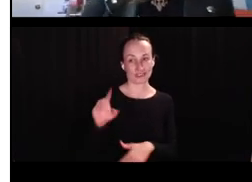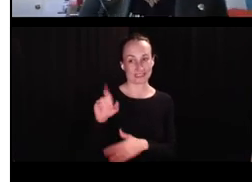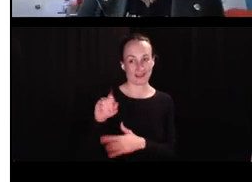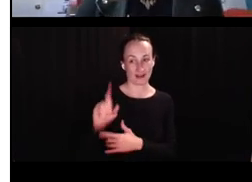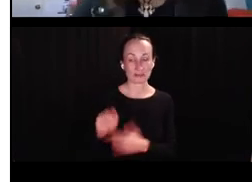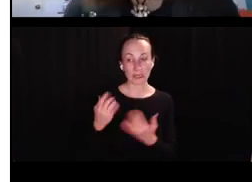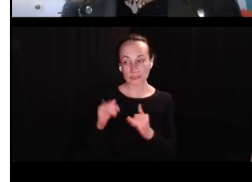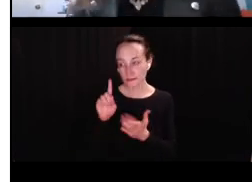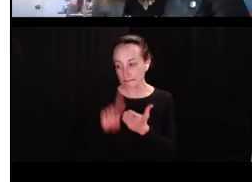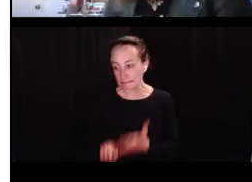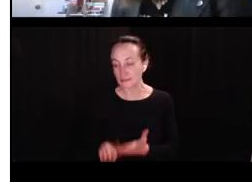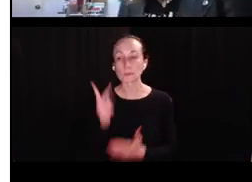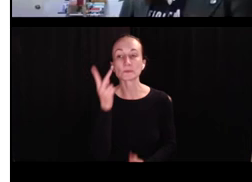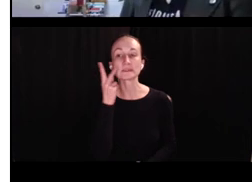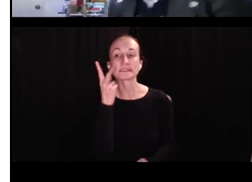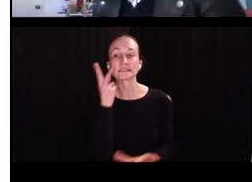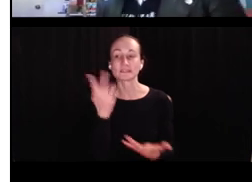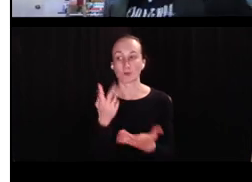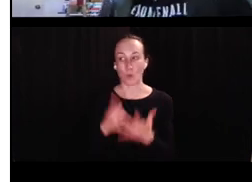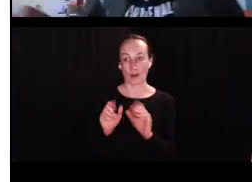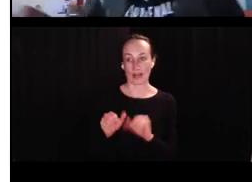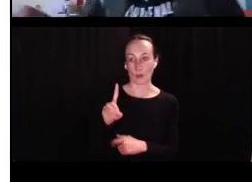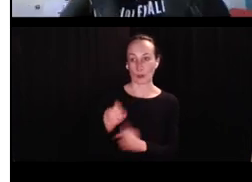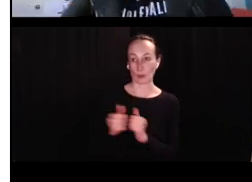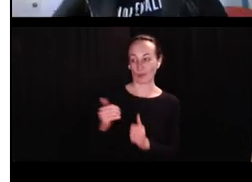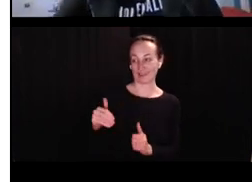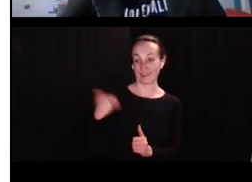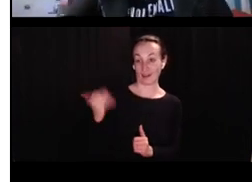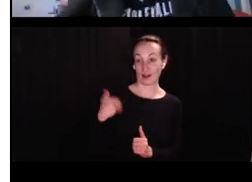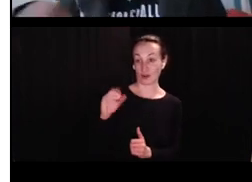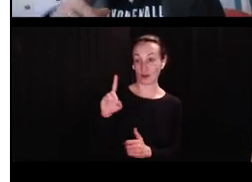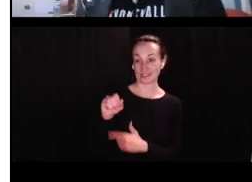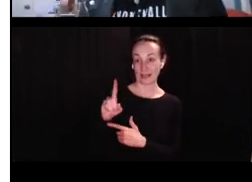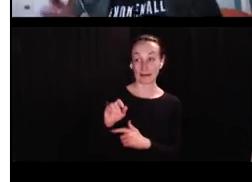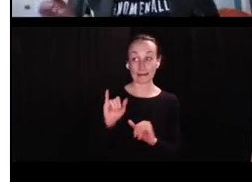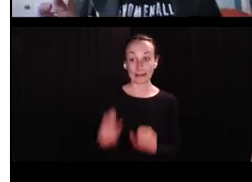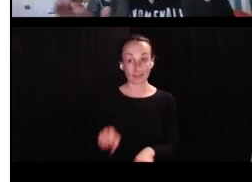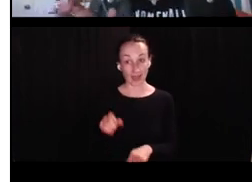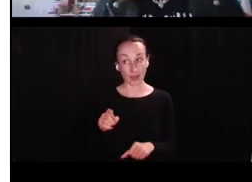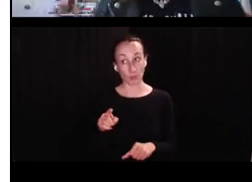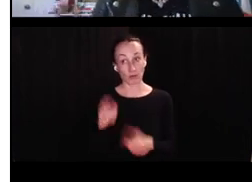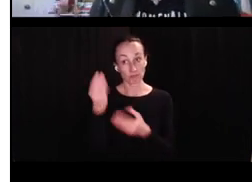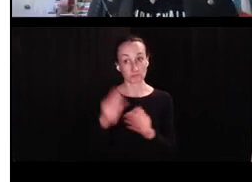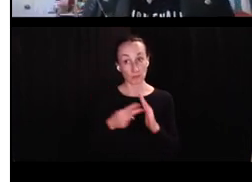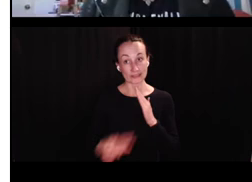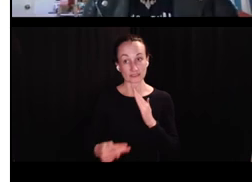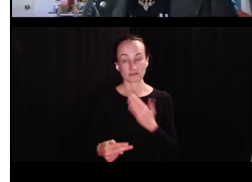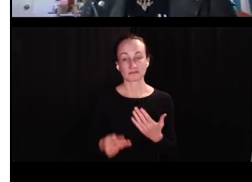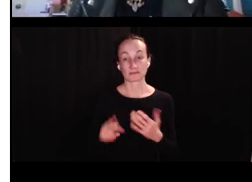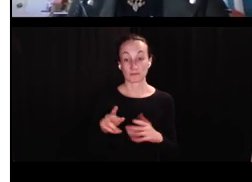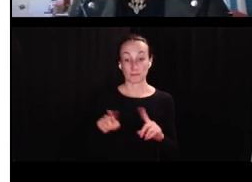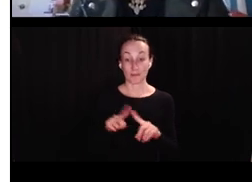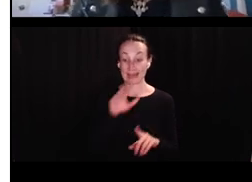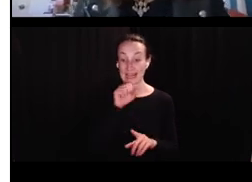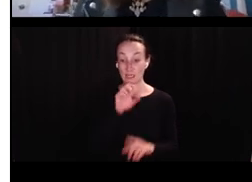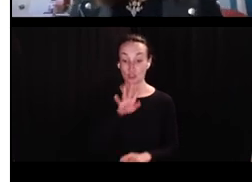fit to younger data. Um, but still looking. So we'll see what we can do with the younger data and